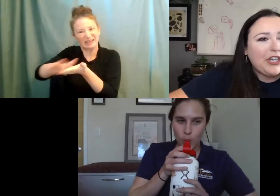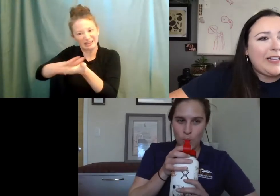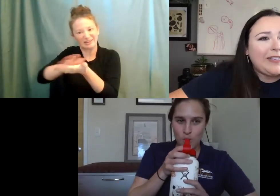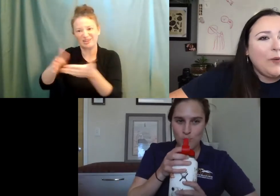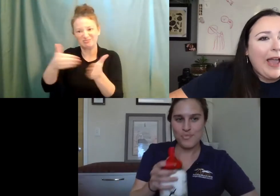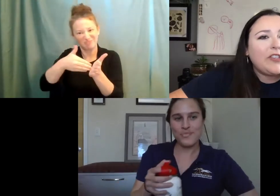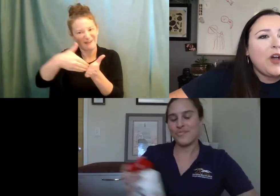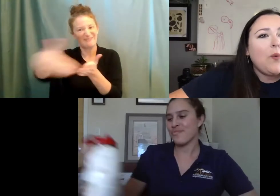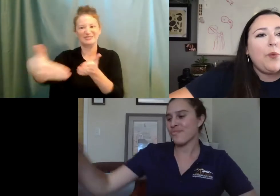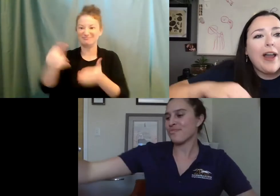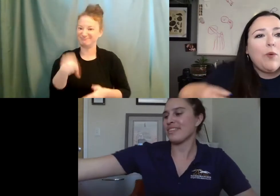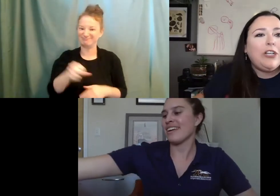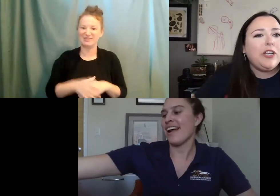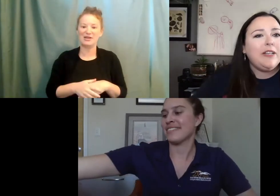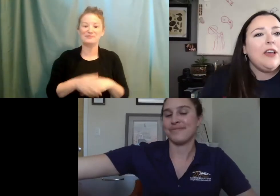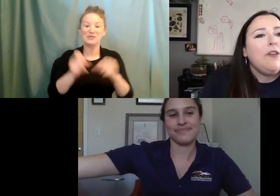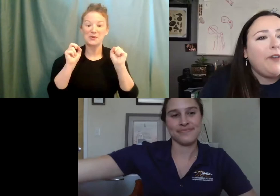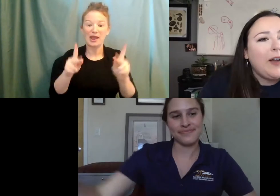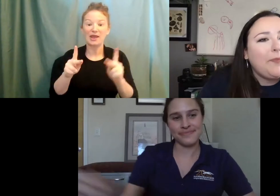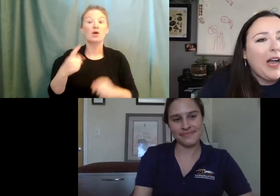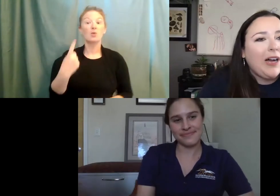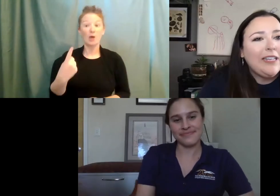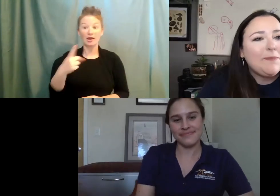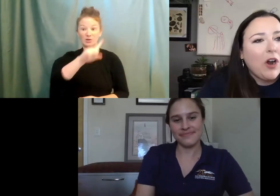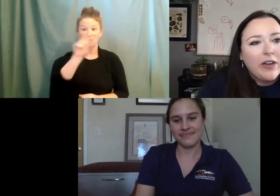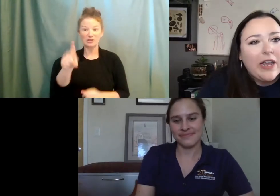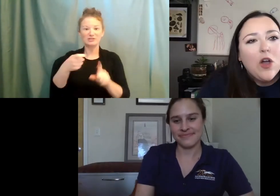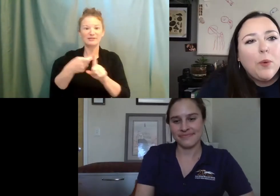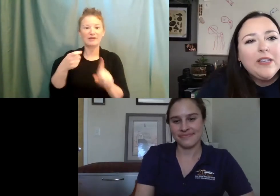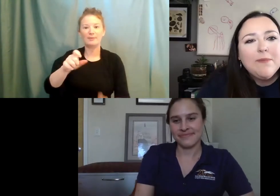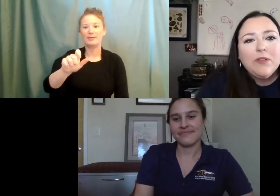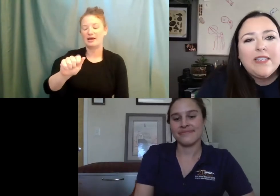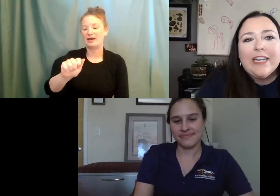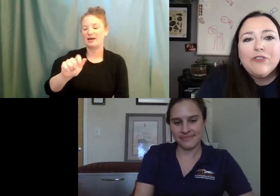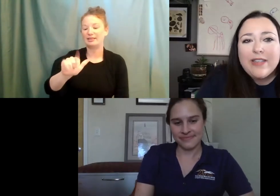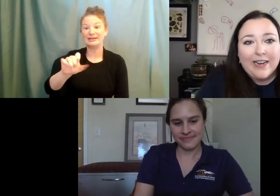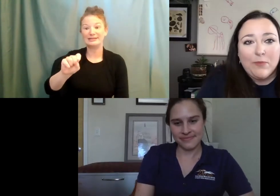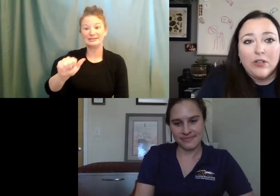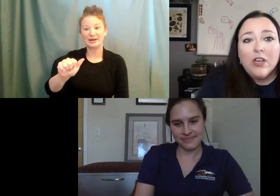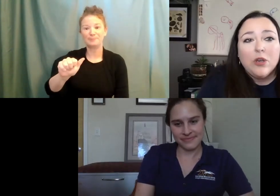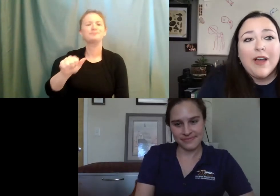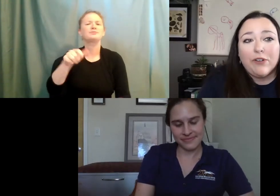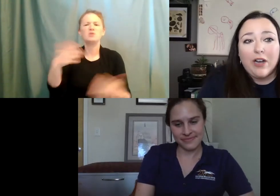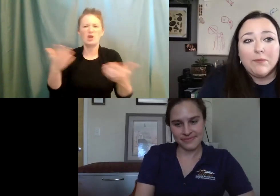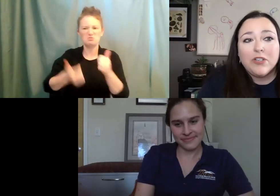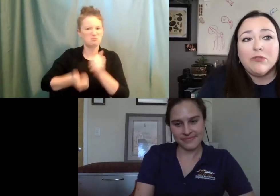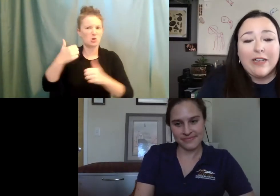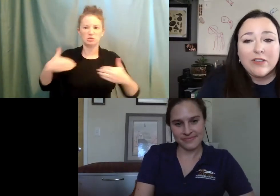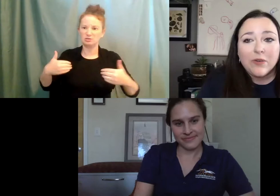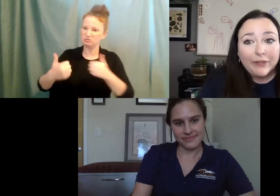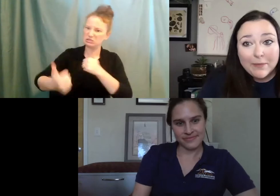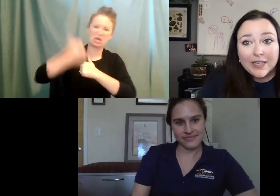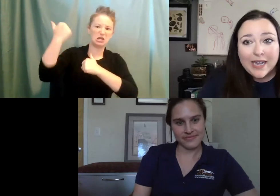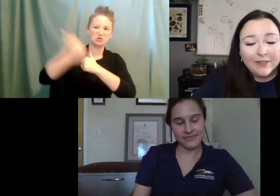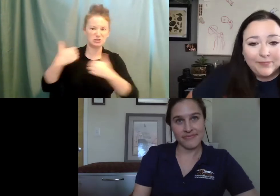questions. Okay, so we've got a question from Elise McCartney. What is the most dangerous animal you have ever helped to